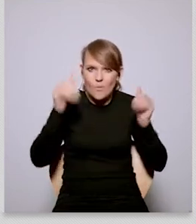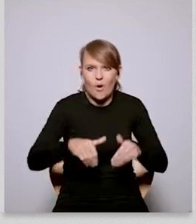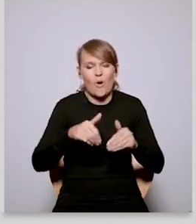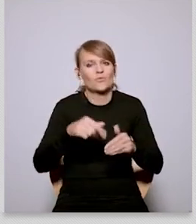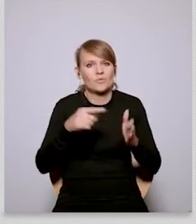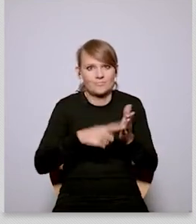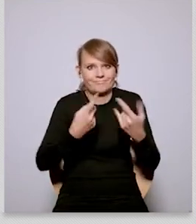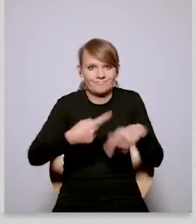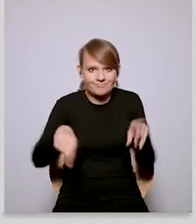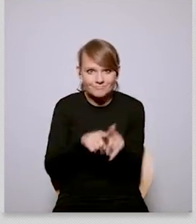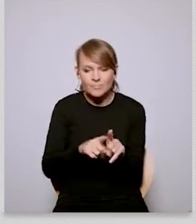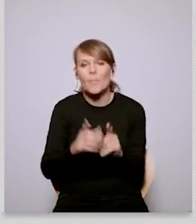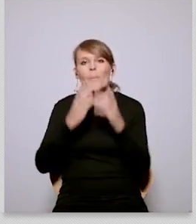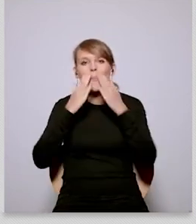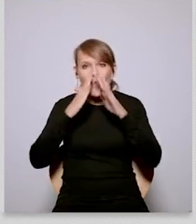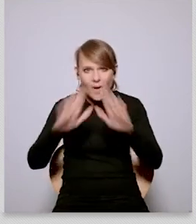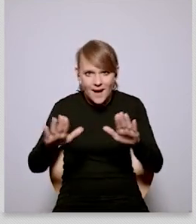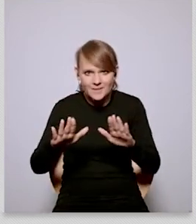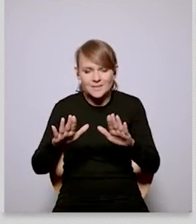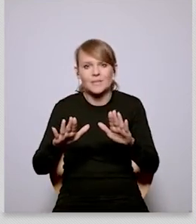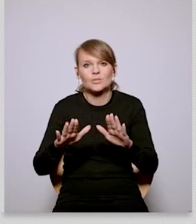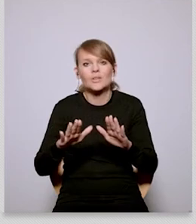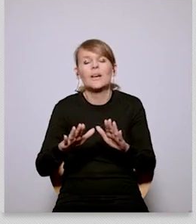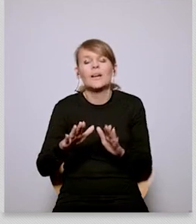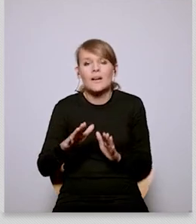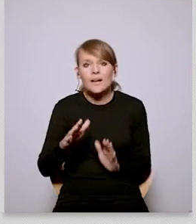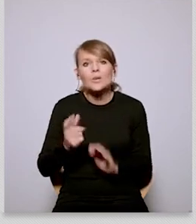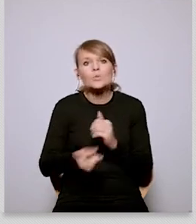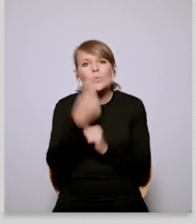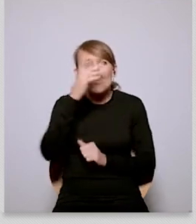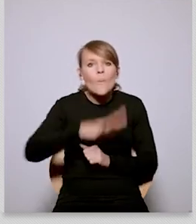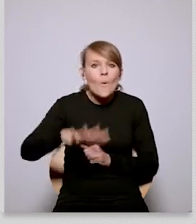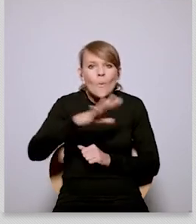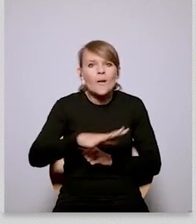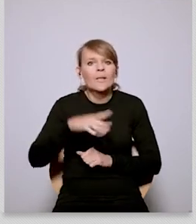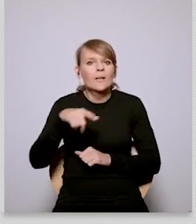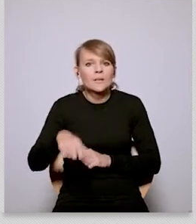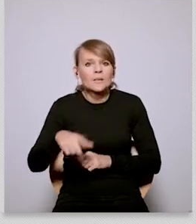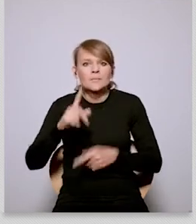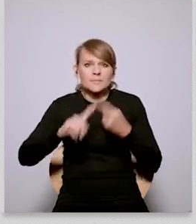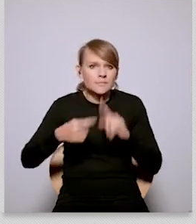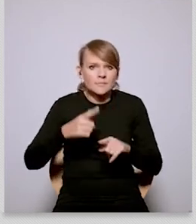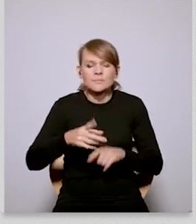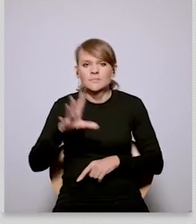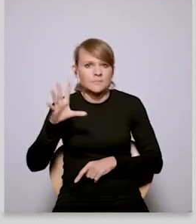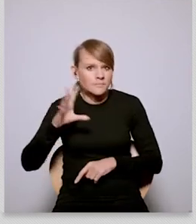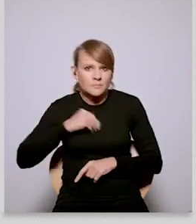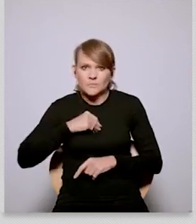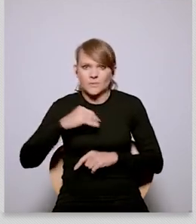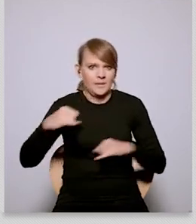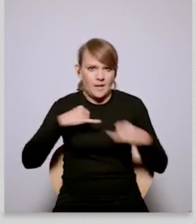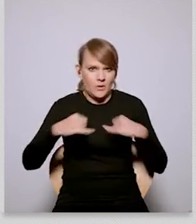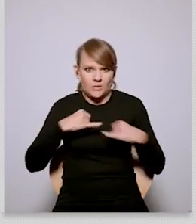-political consequences can be managed uh in terms of pushing uh other uh global regions um other